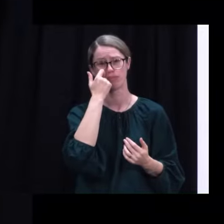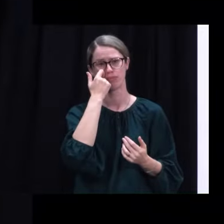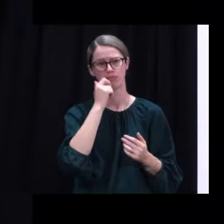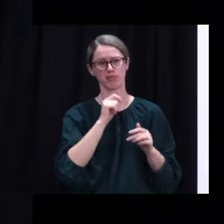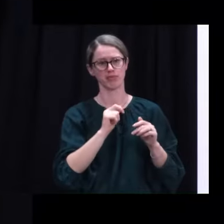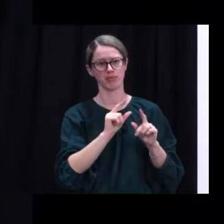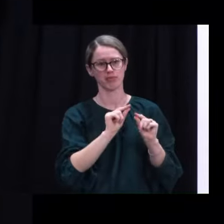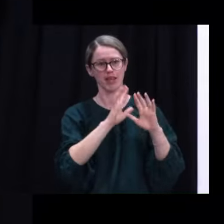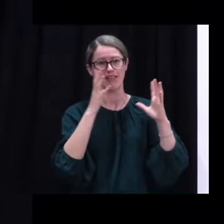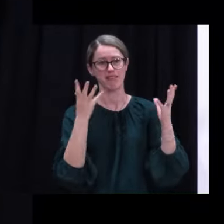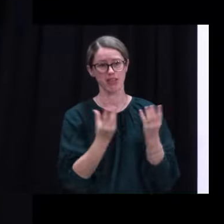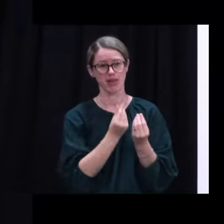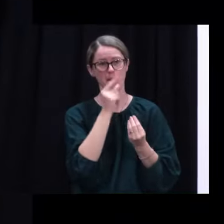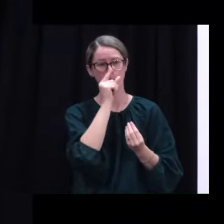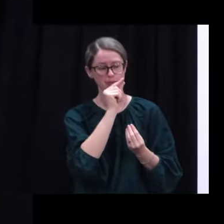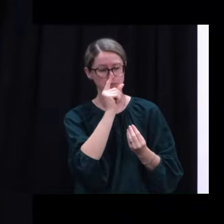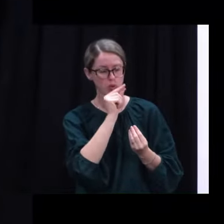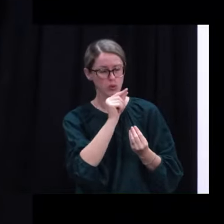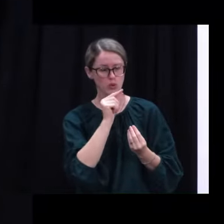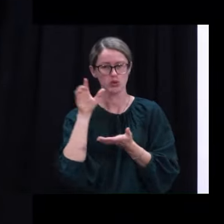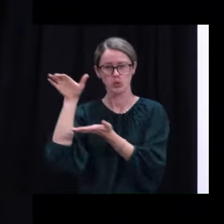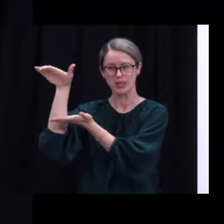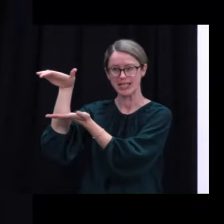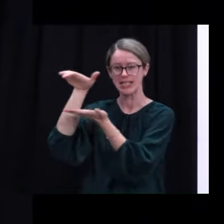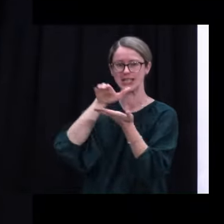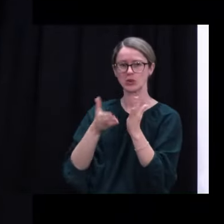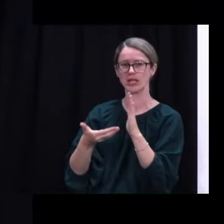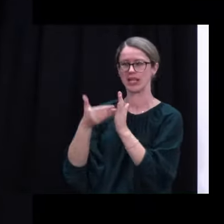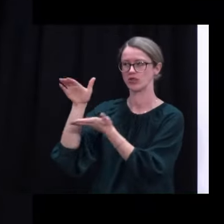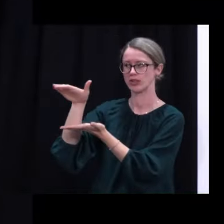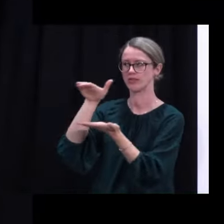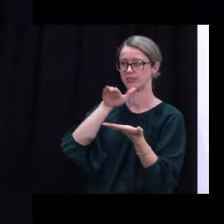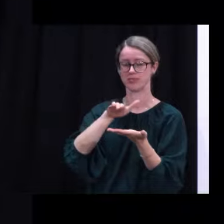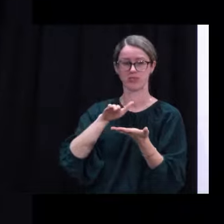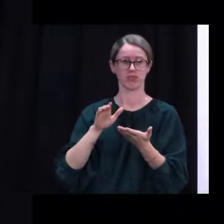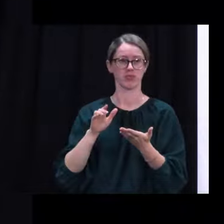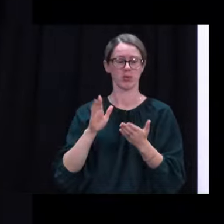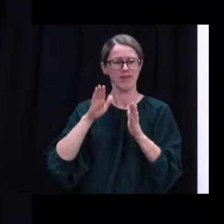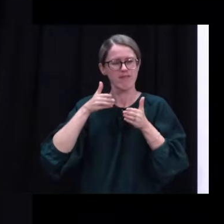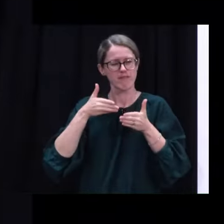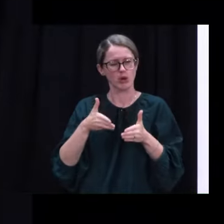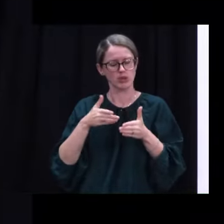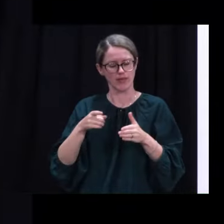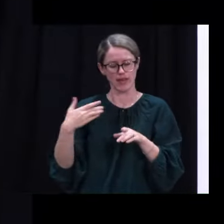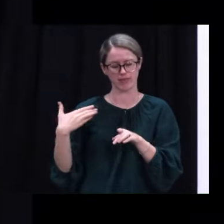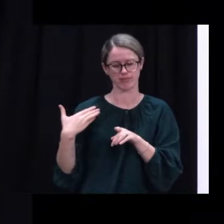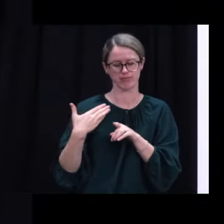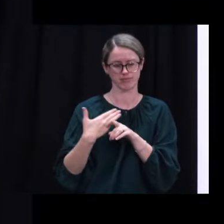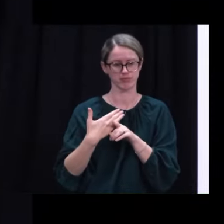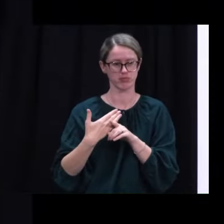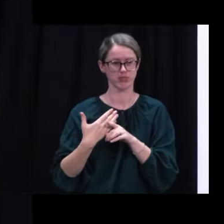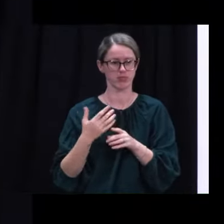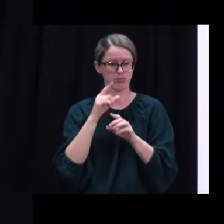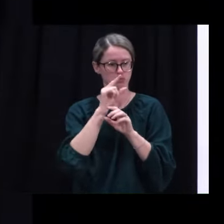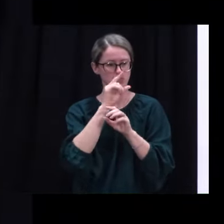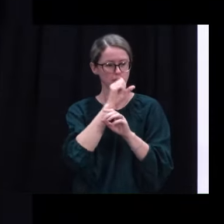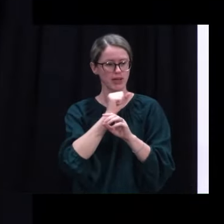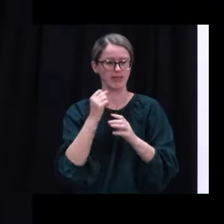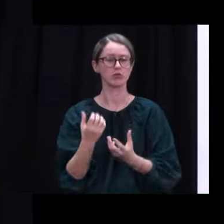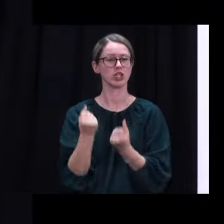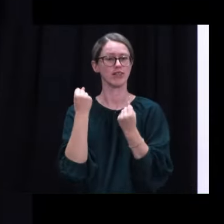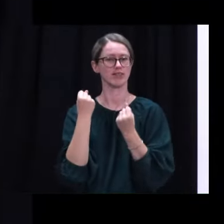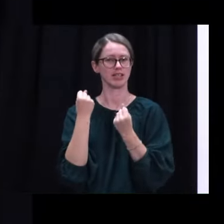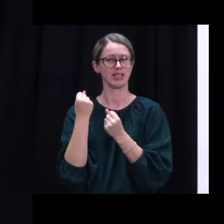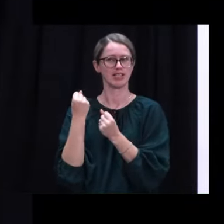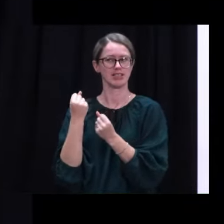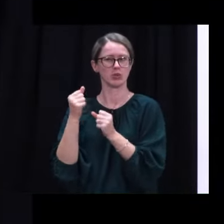do everything we could to then secure additional supply. That's what we've been focused on. And look, that's what we believe we've been able to do